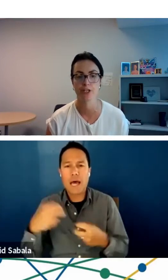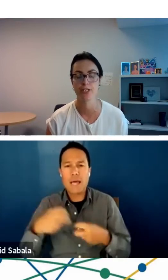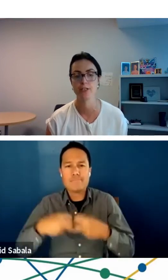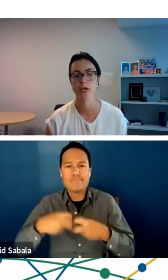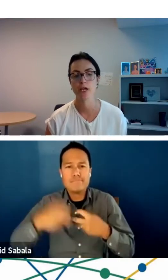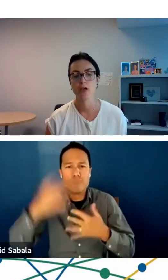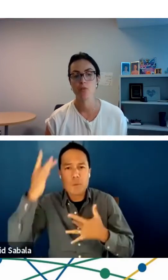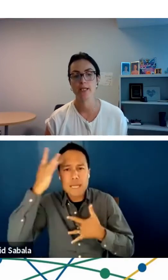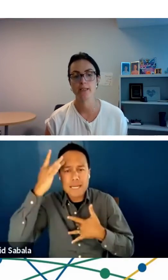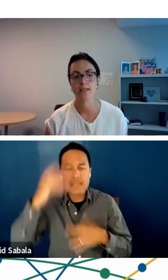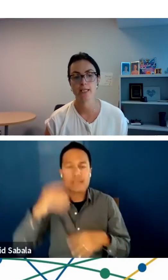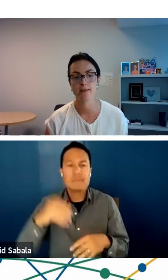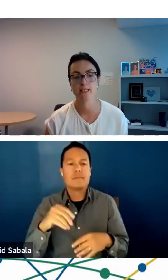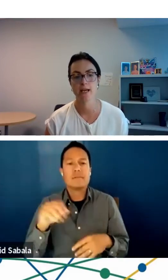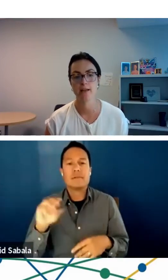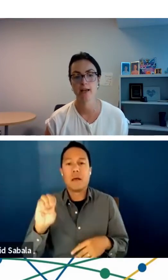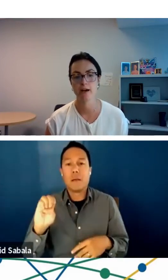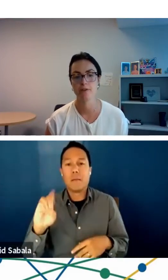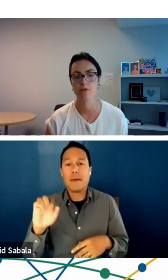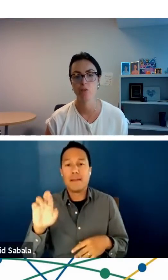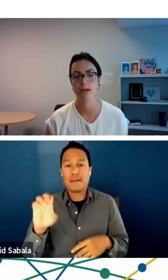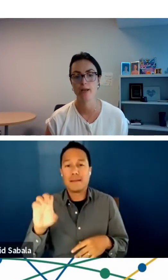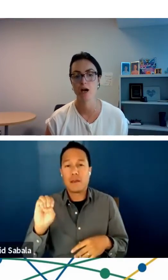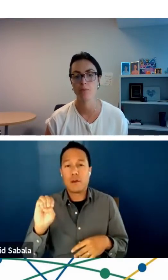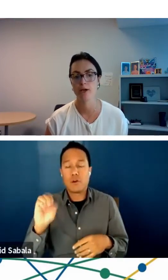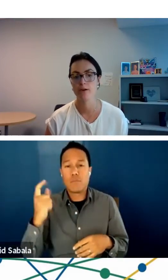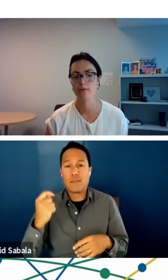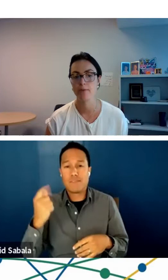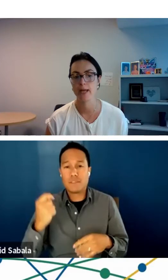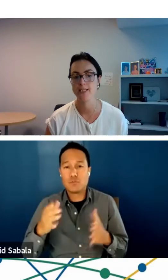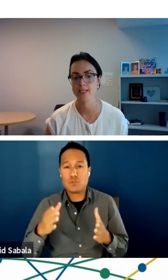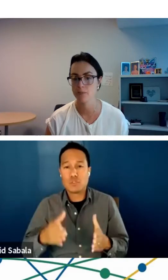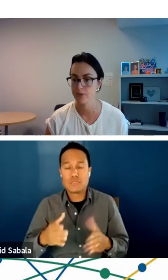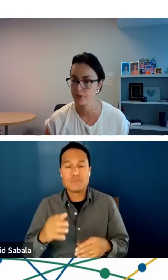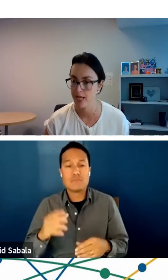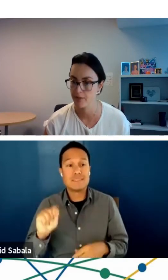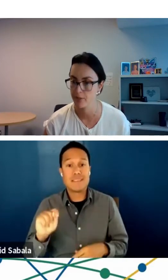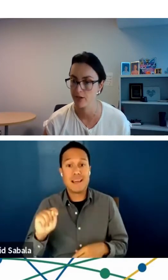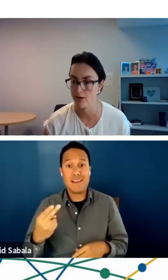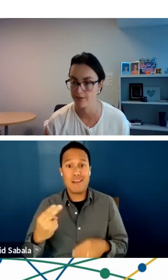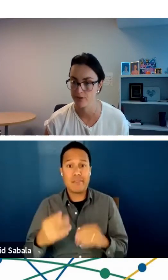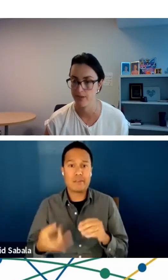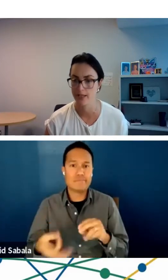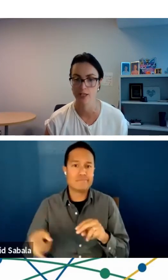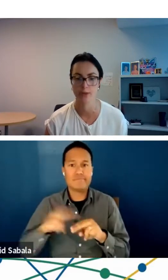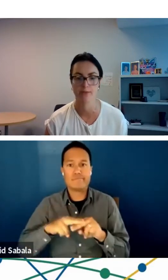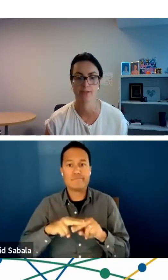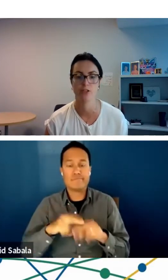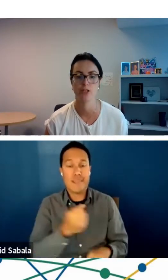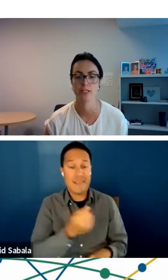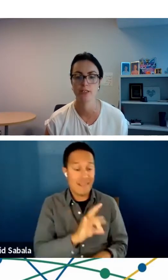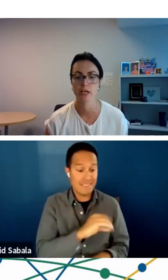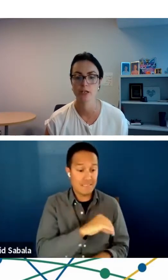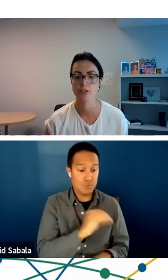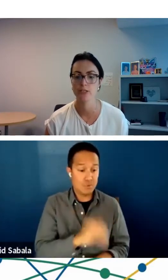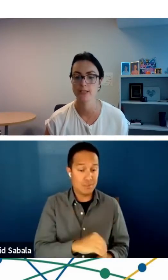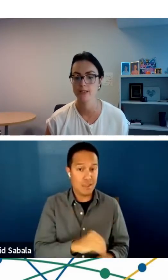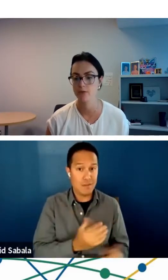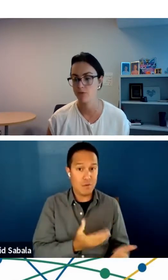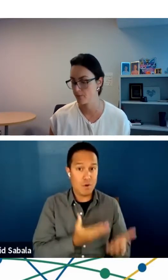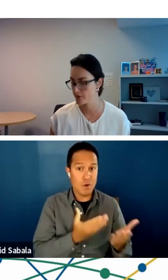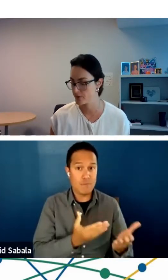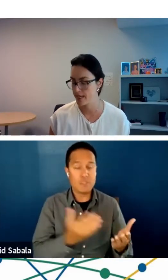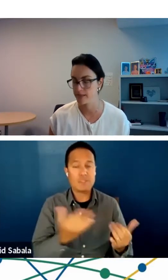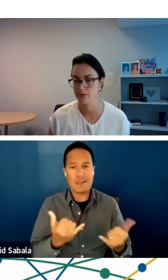beneficiaries, we can see that telehealth went up from 18% being offered to Medicare beneficiaries to